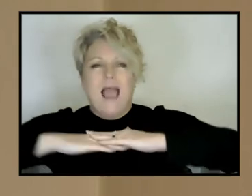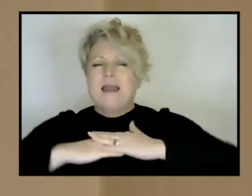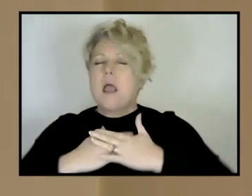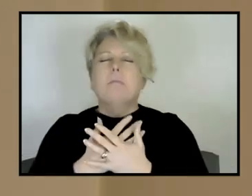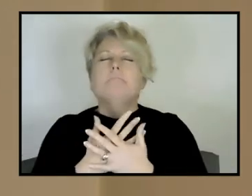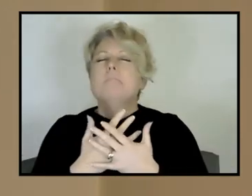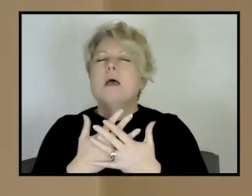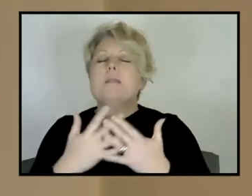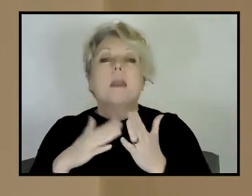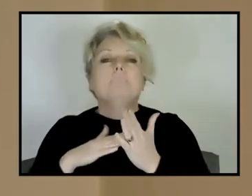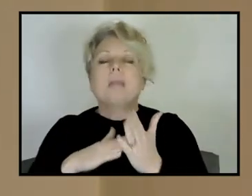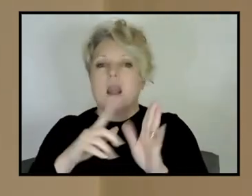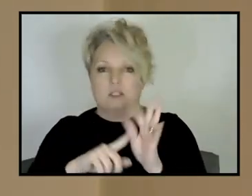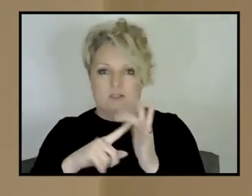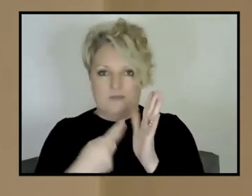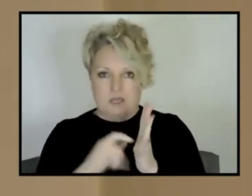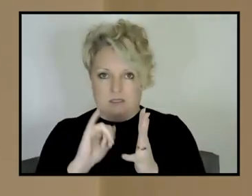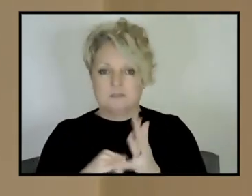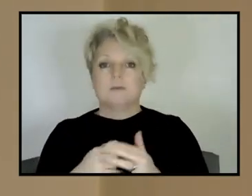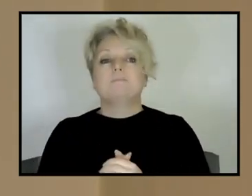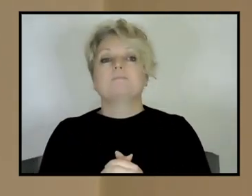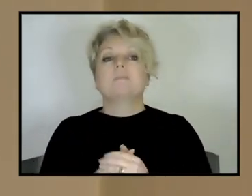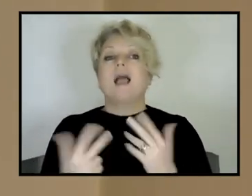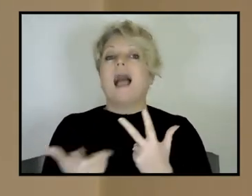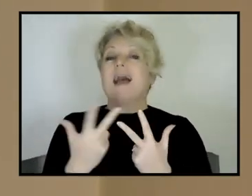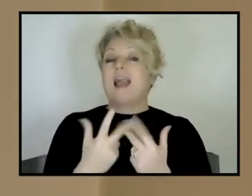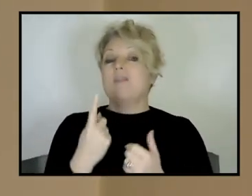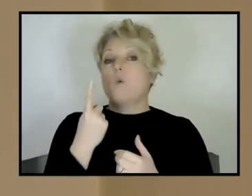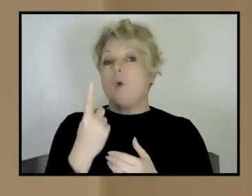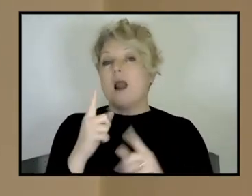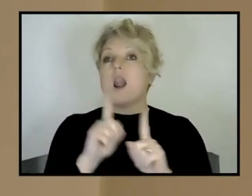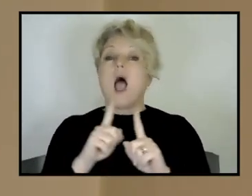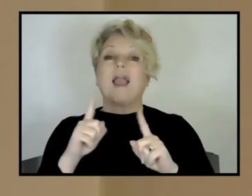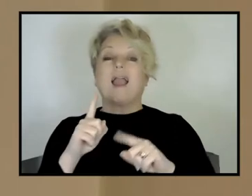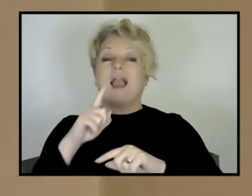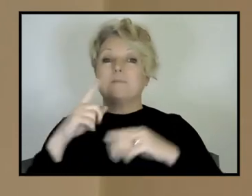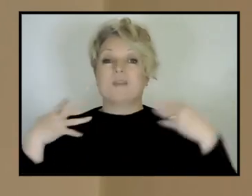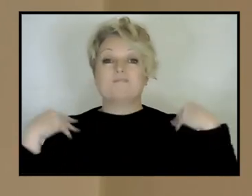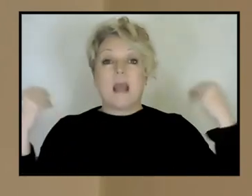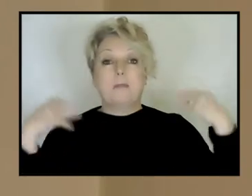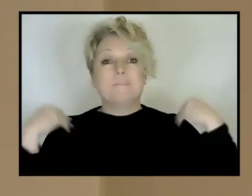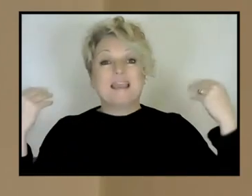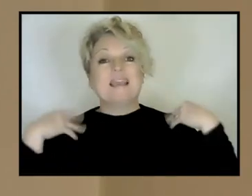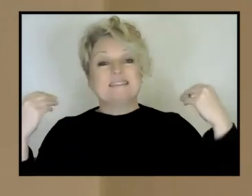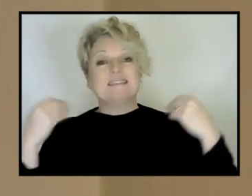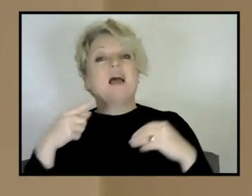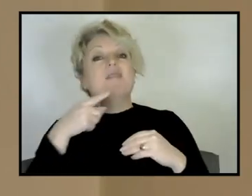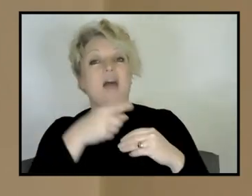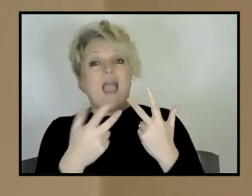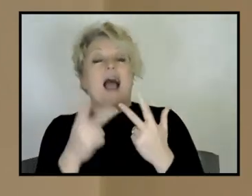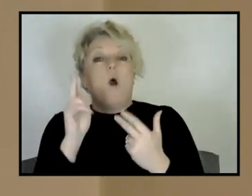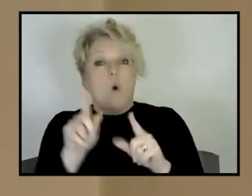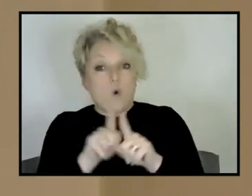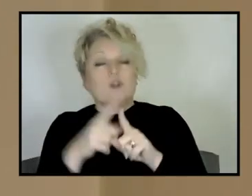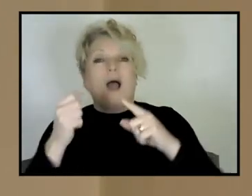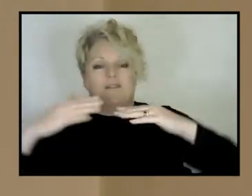of years. And, uh, analogy at the, on the modern earth would be something like the Philippines, which is a quite complicated subduction arc, island arc system,